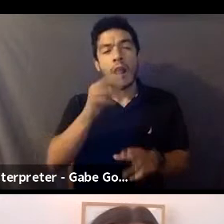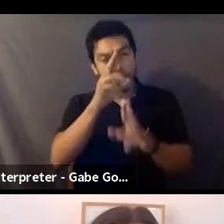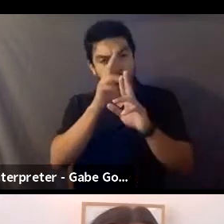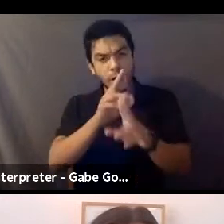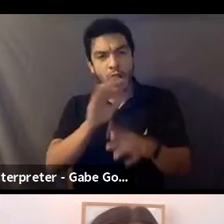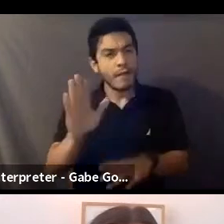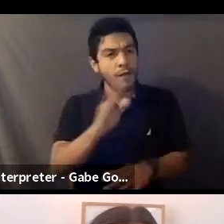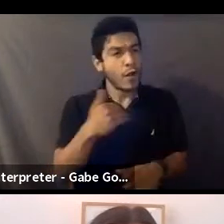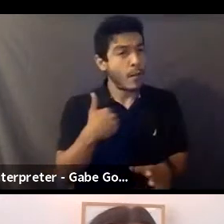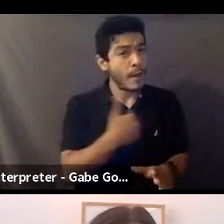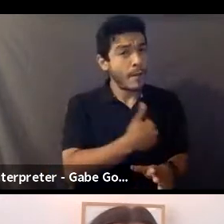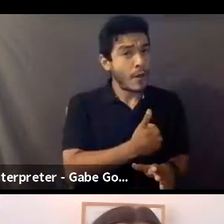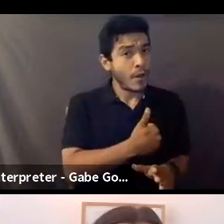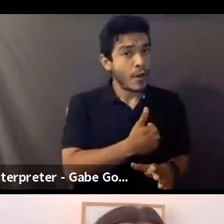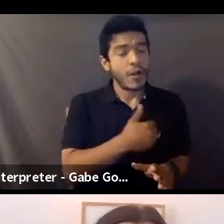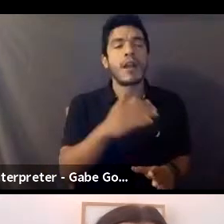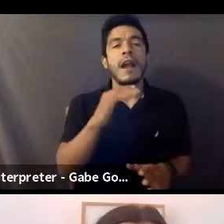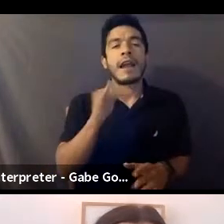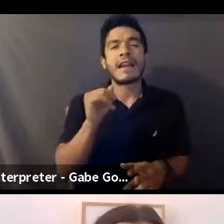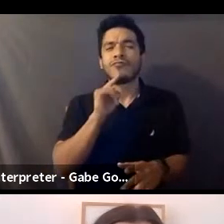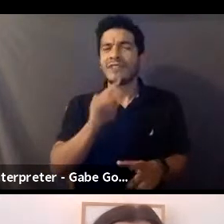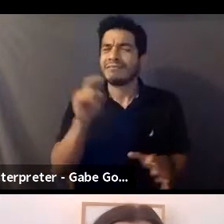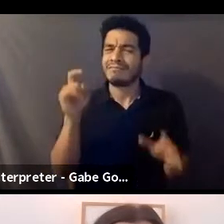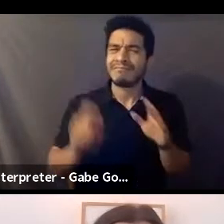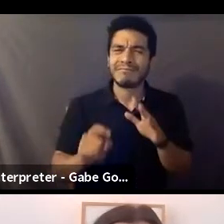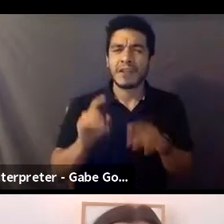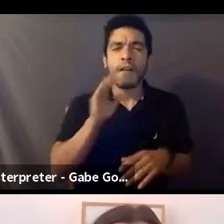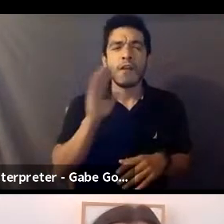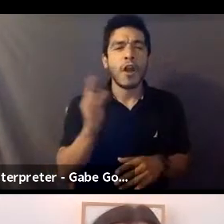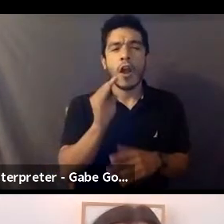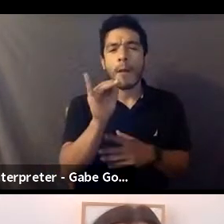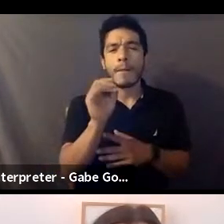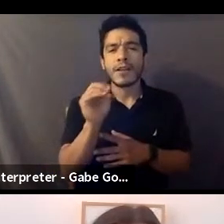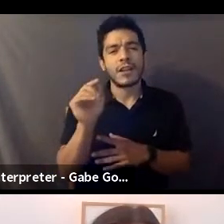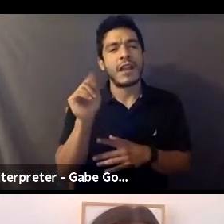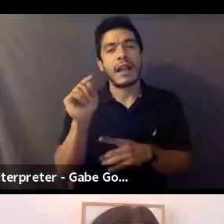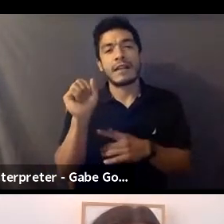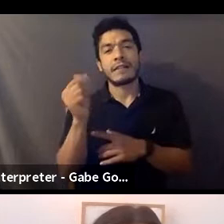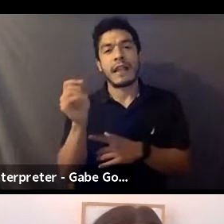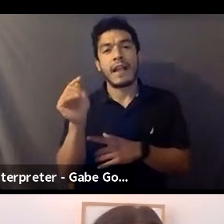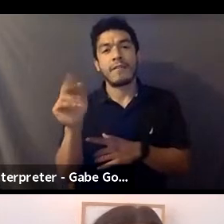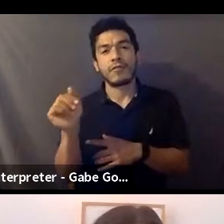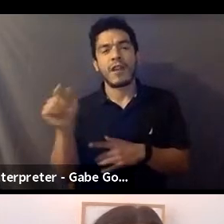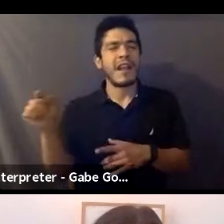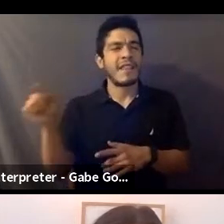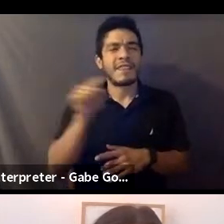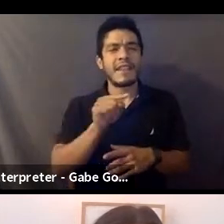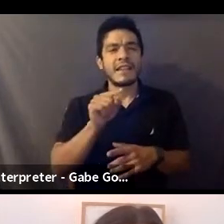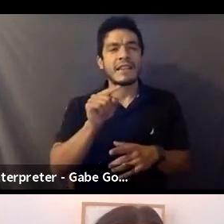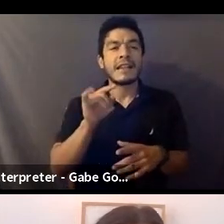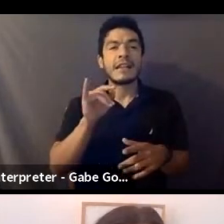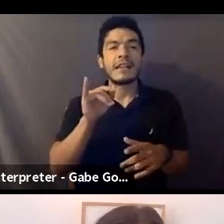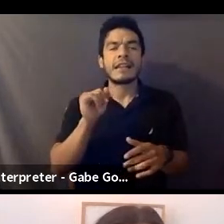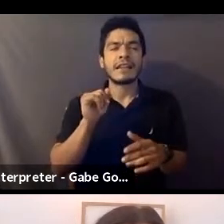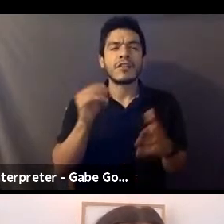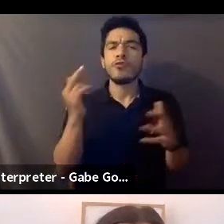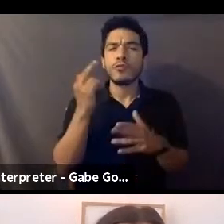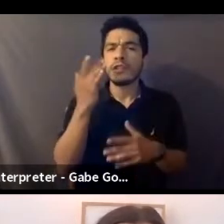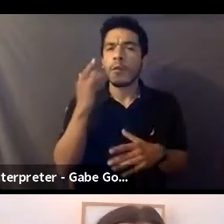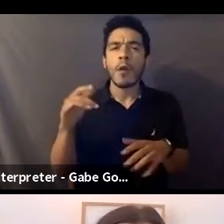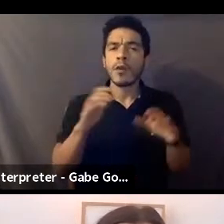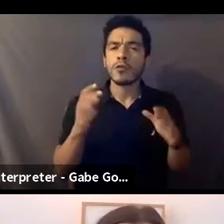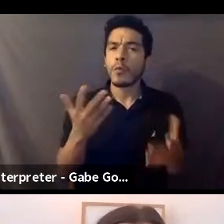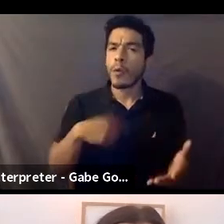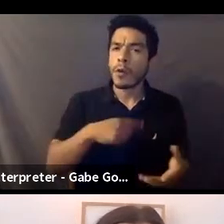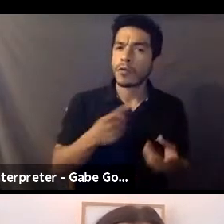to our mission as SAG-EFTER. It is the reason we're here, and it drives everything, everything that we do. Our continued focus